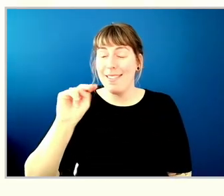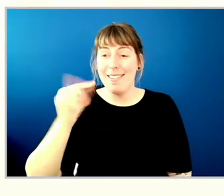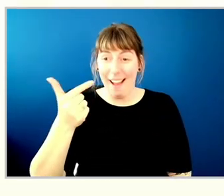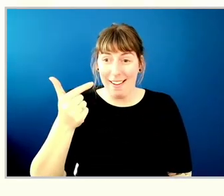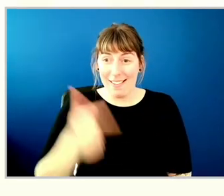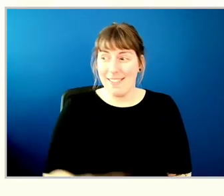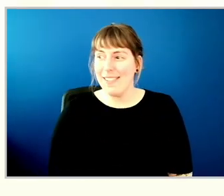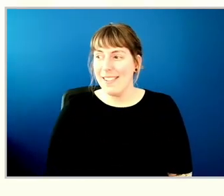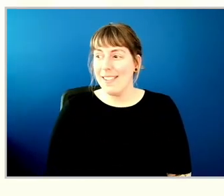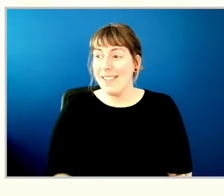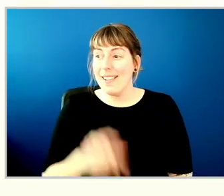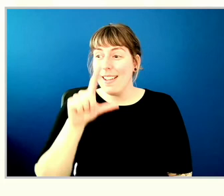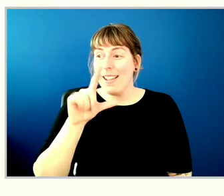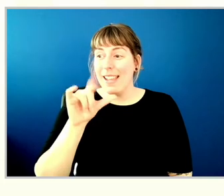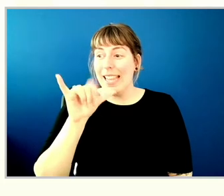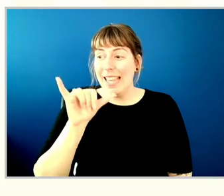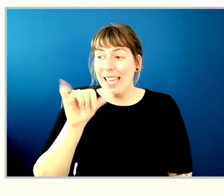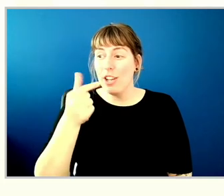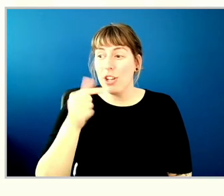Lily Grewal,